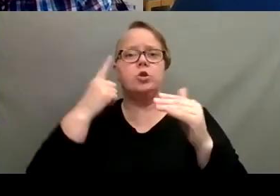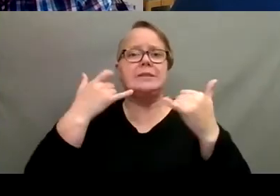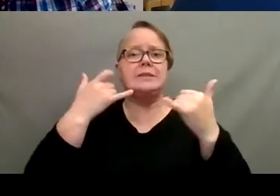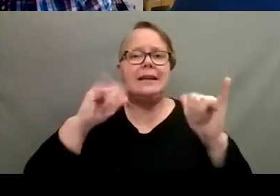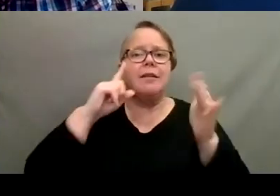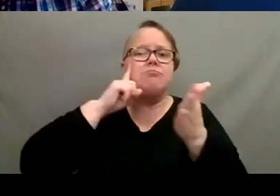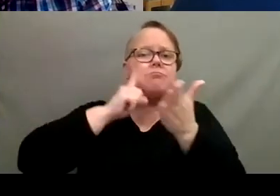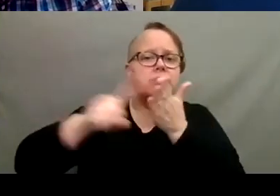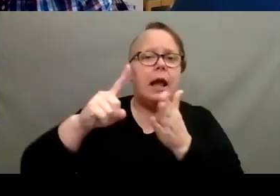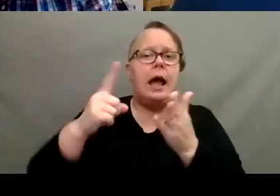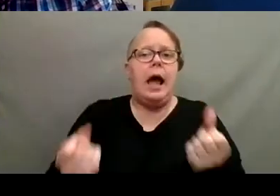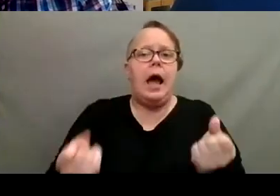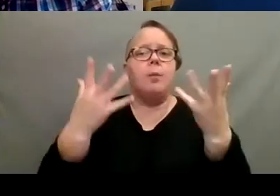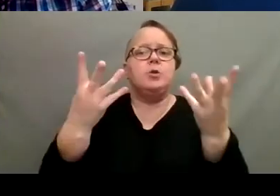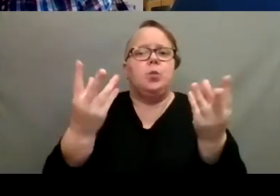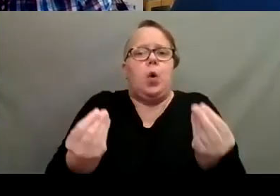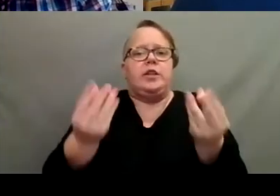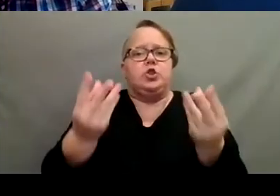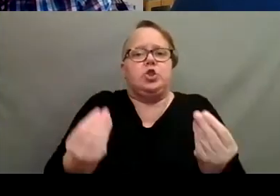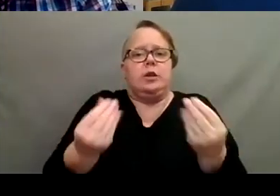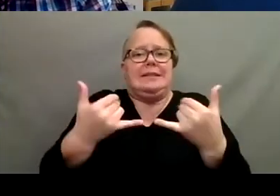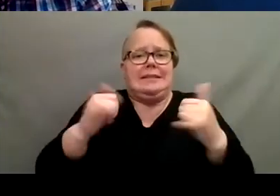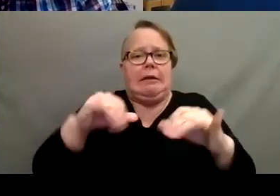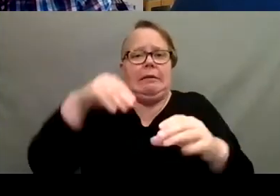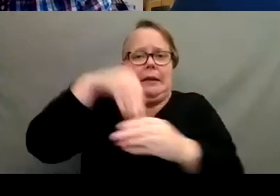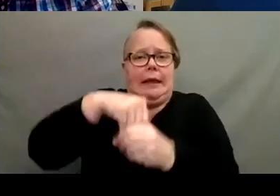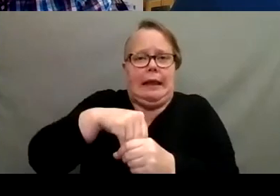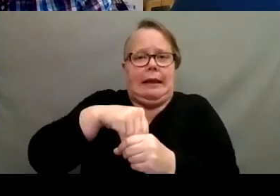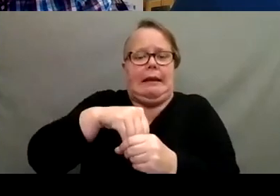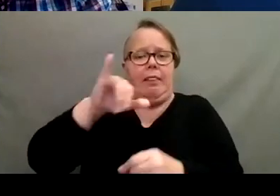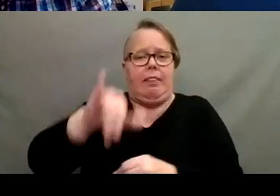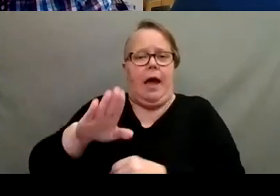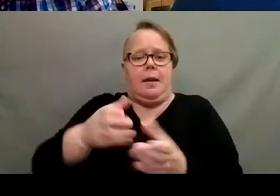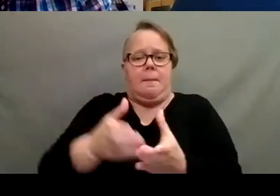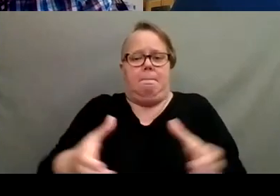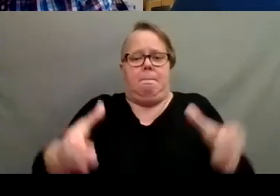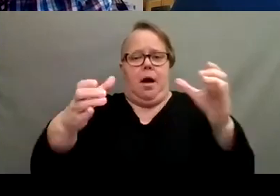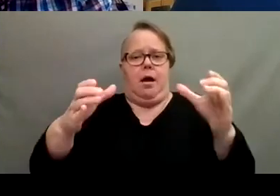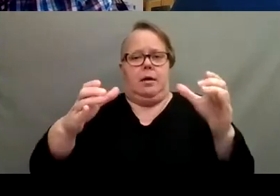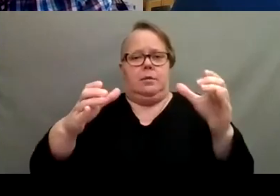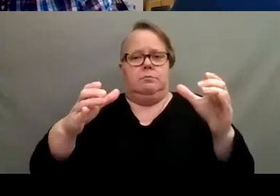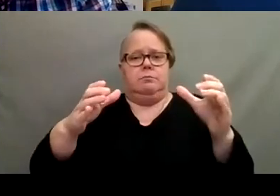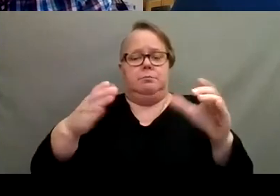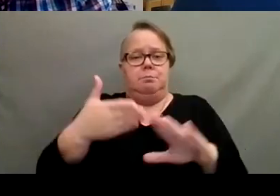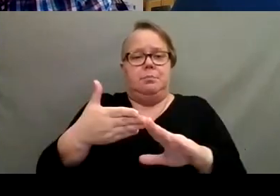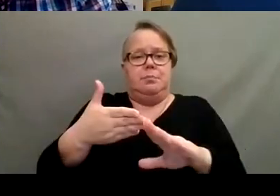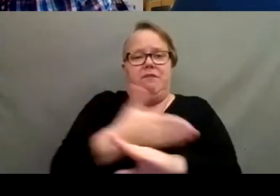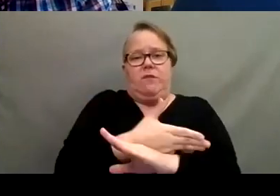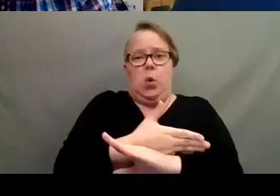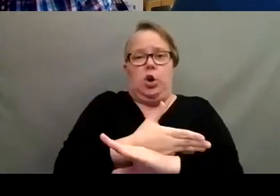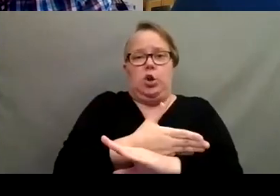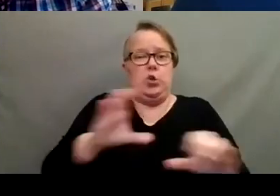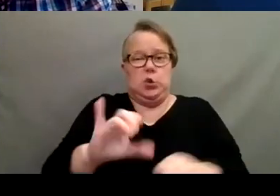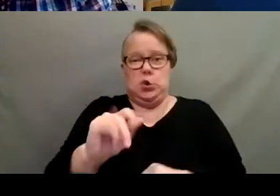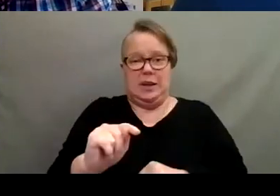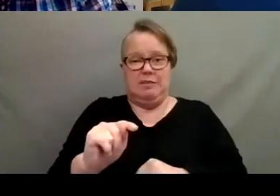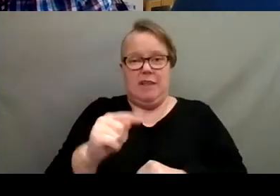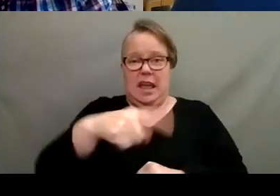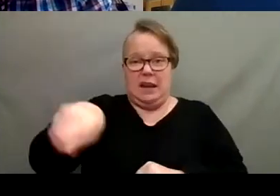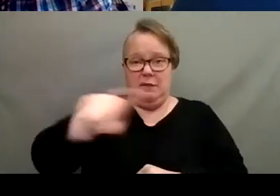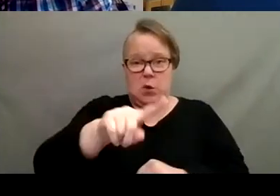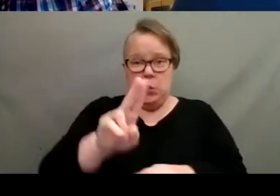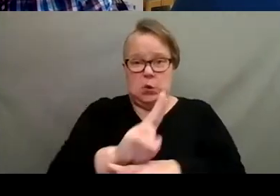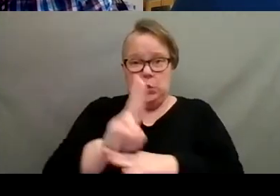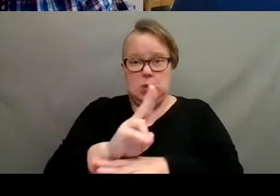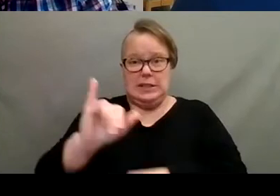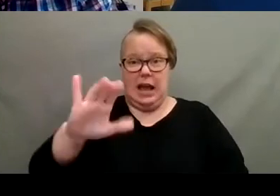is actually in that, um, pot of bark mixture before you're, um, doing it. Have any of you guys ever used the